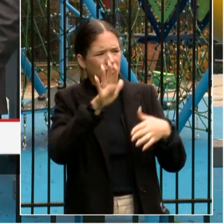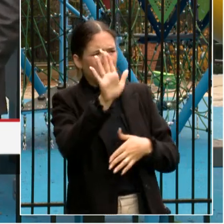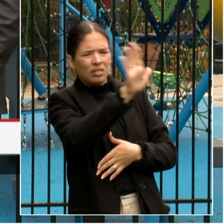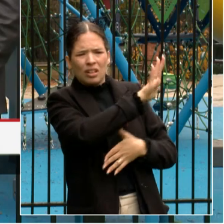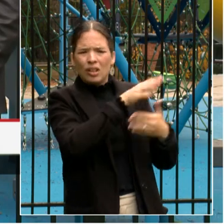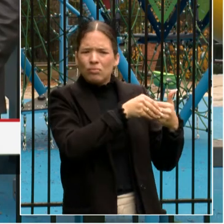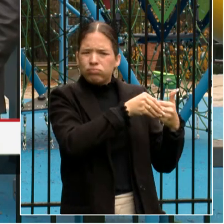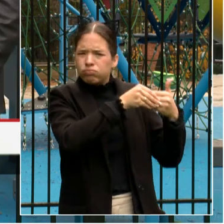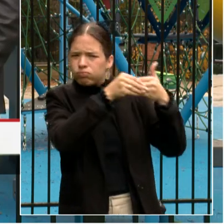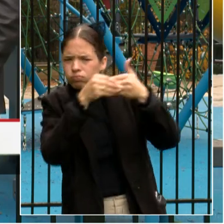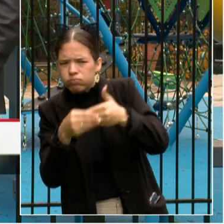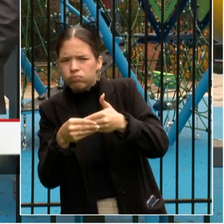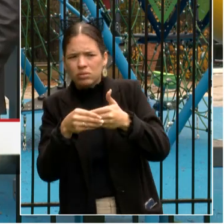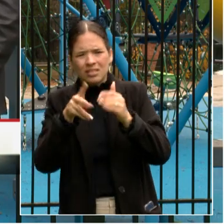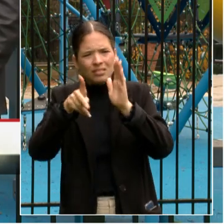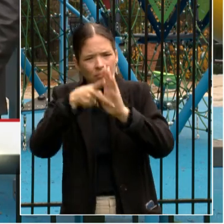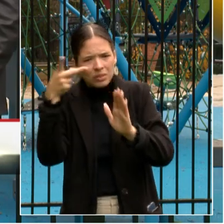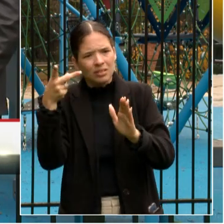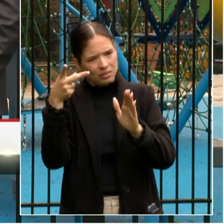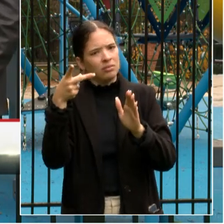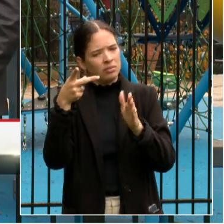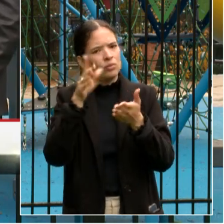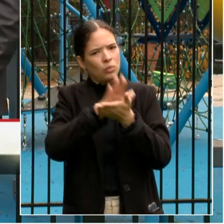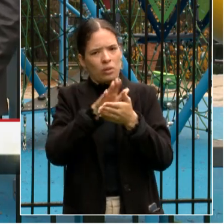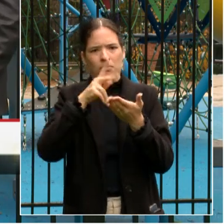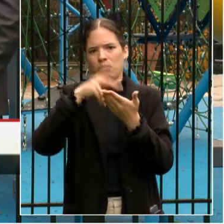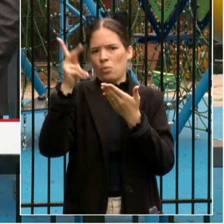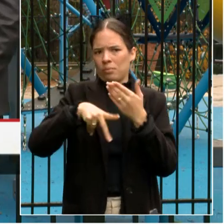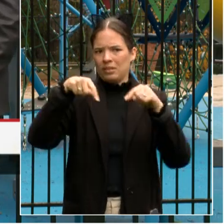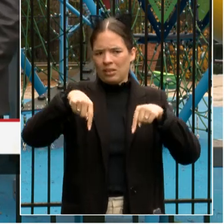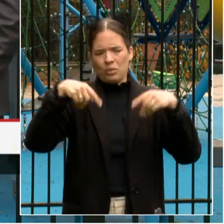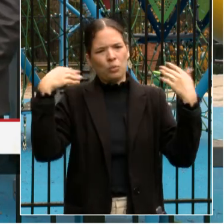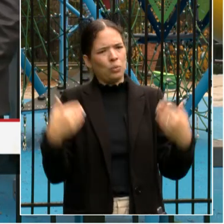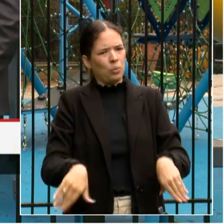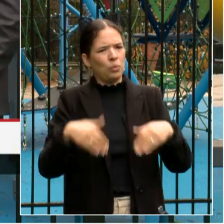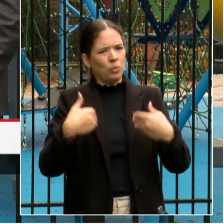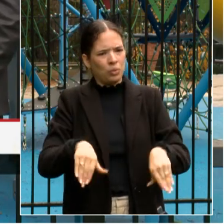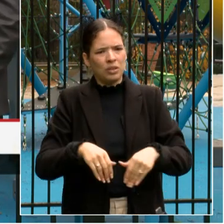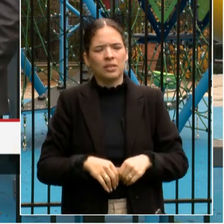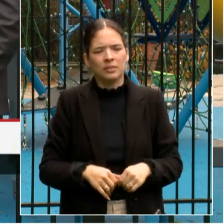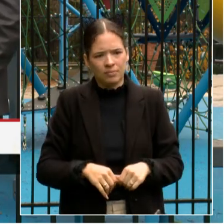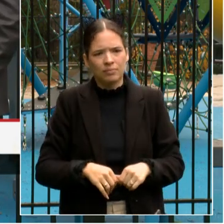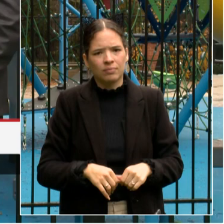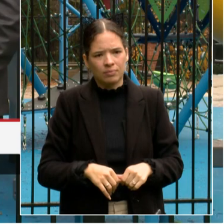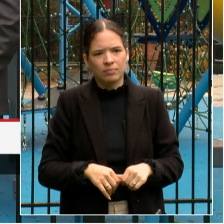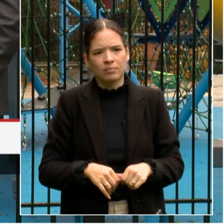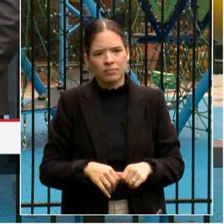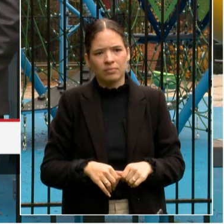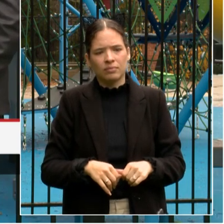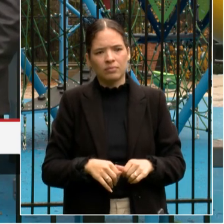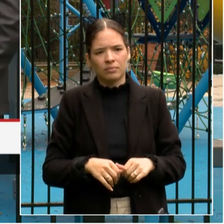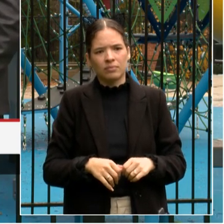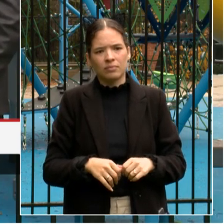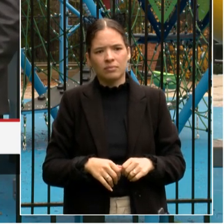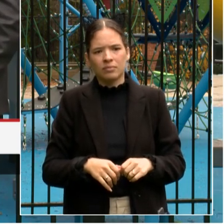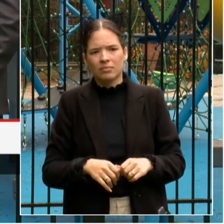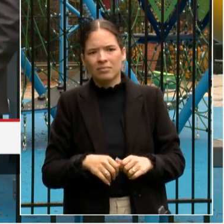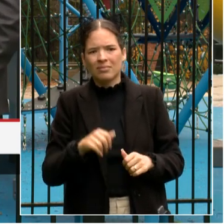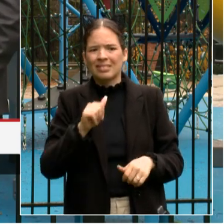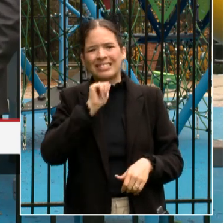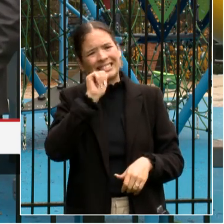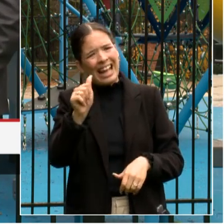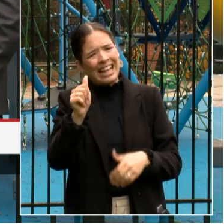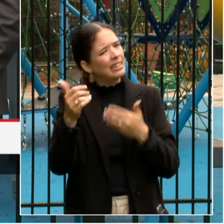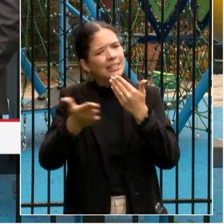dual language program here. And we know that isn't always easy. The demand continues to grow for